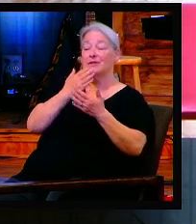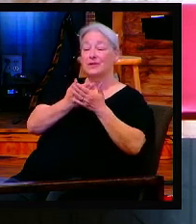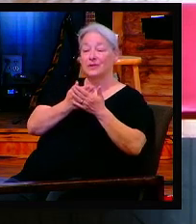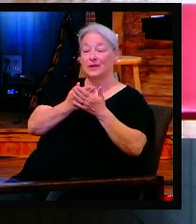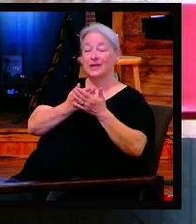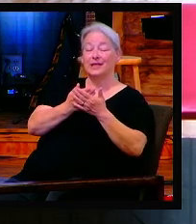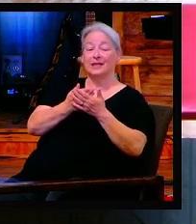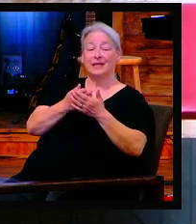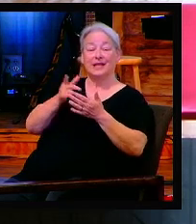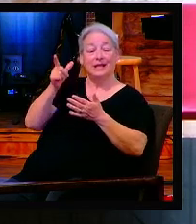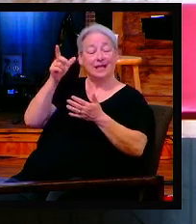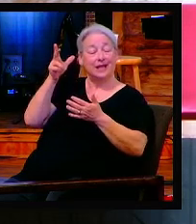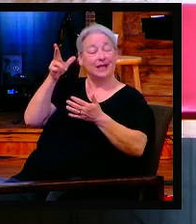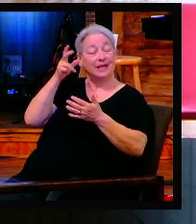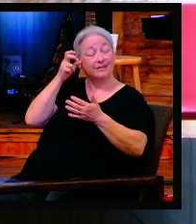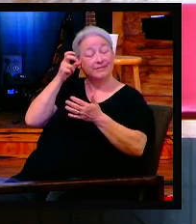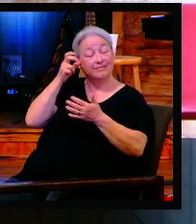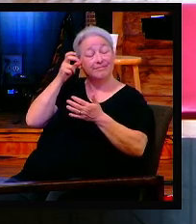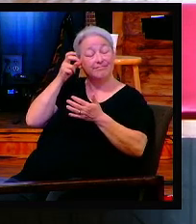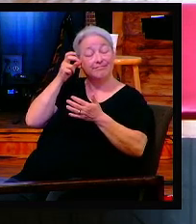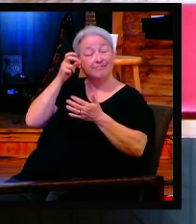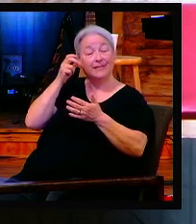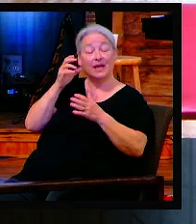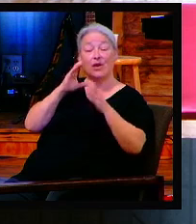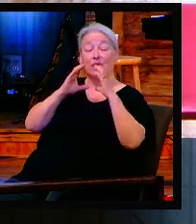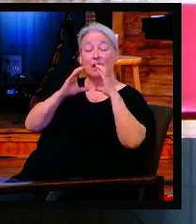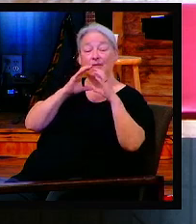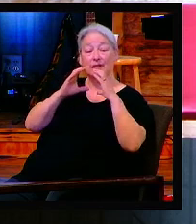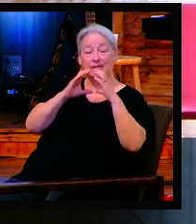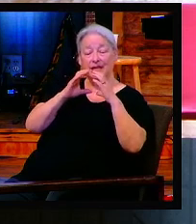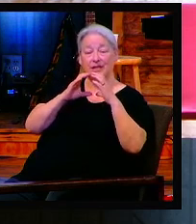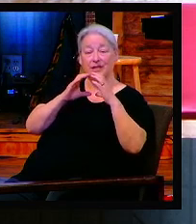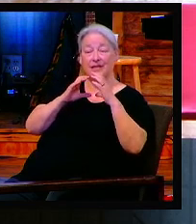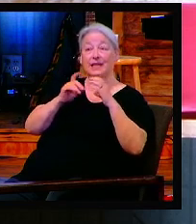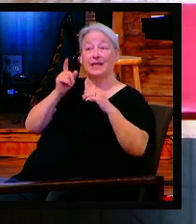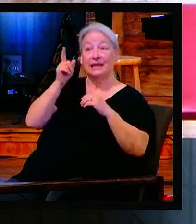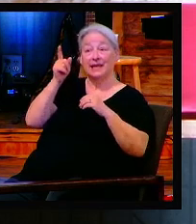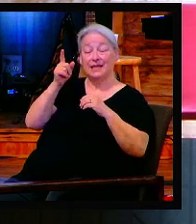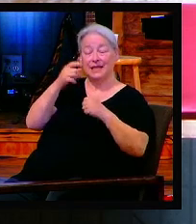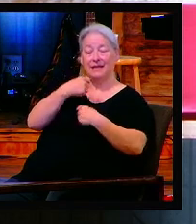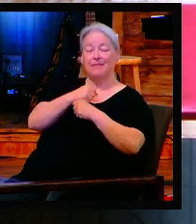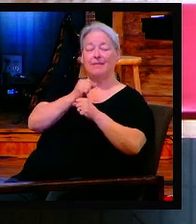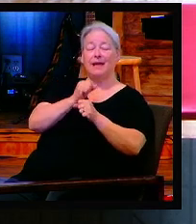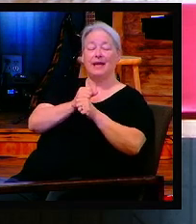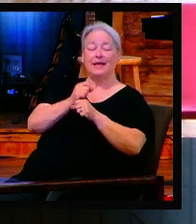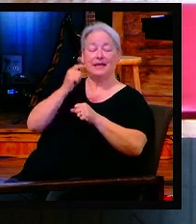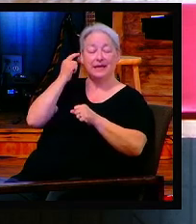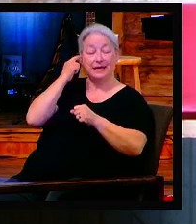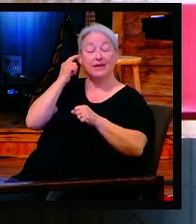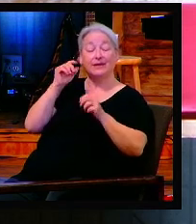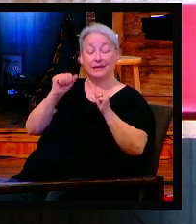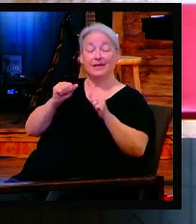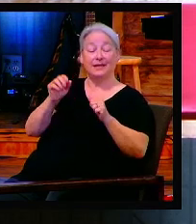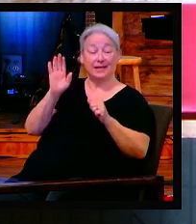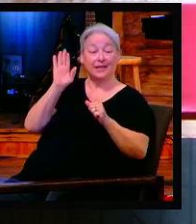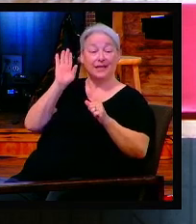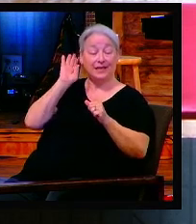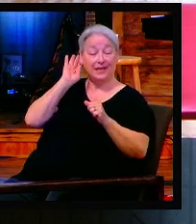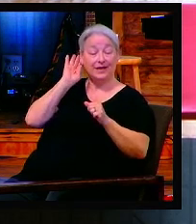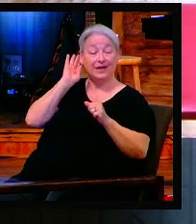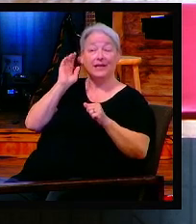your thoughts. Matter of fact, the Old Testament says, he who made the ear, can he not hear? He who made the tongue, can he not speak? Amen.